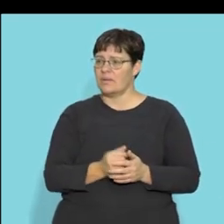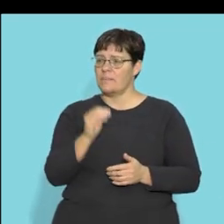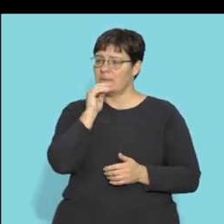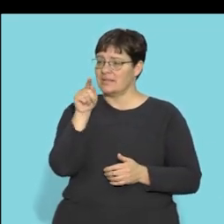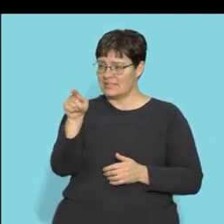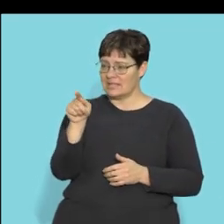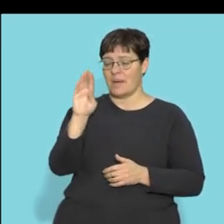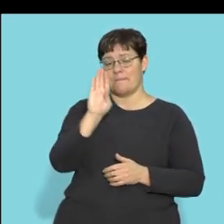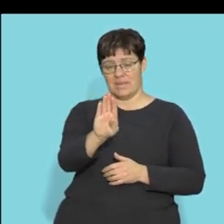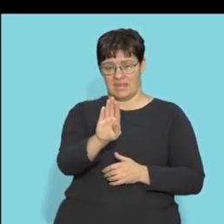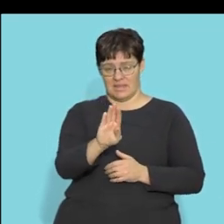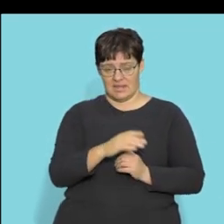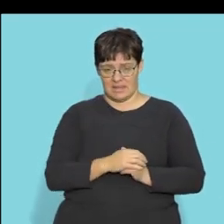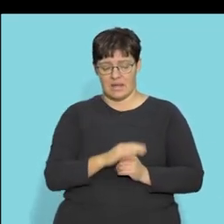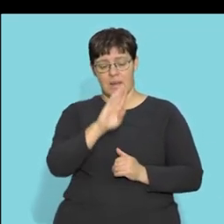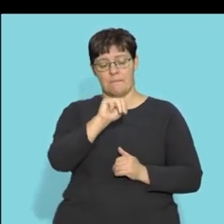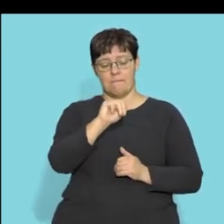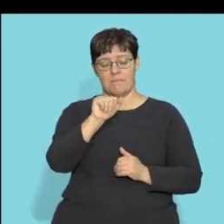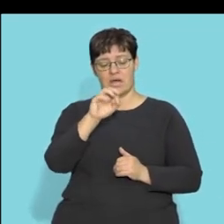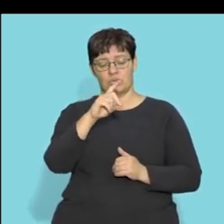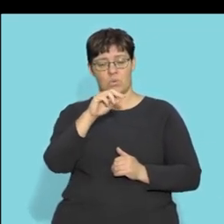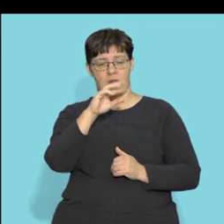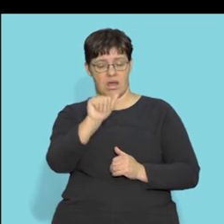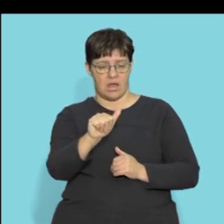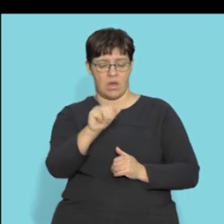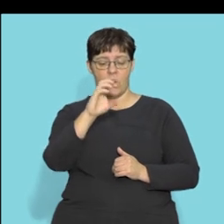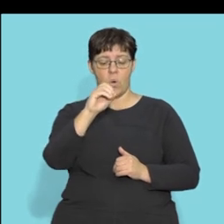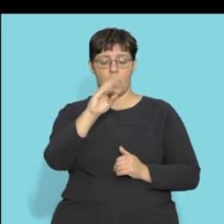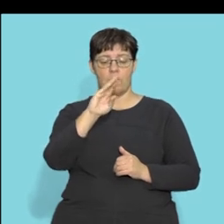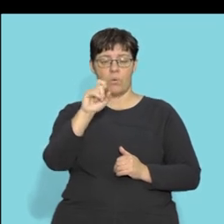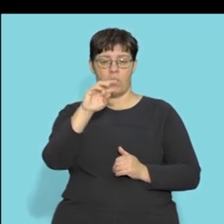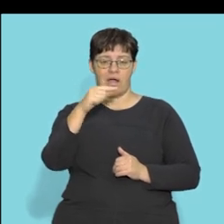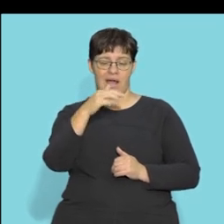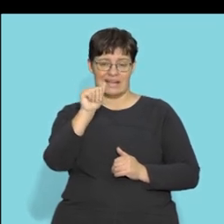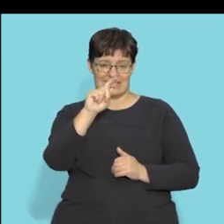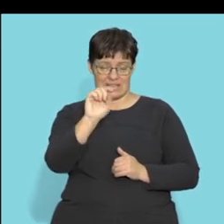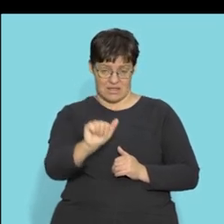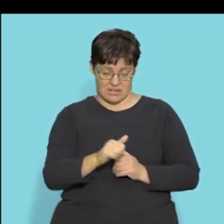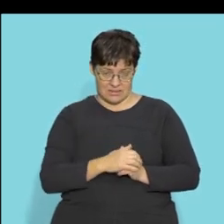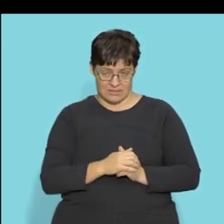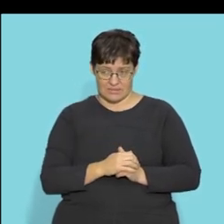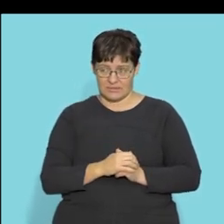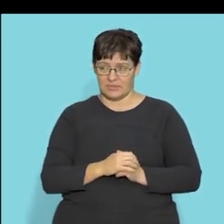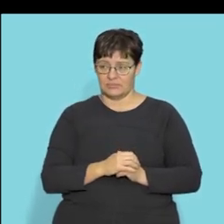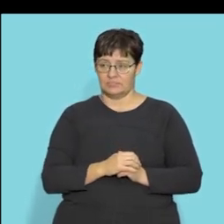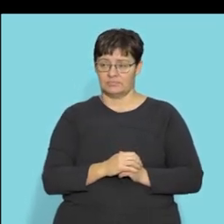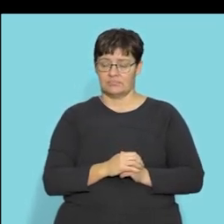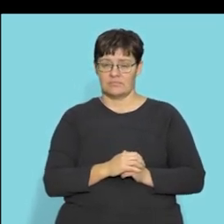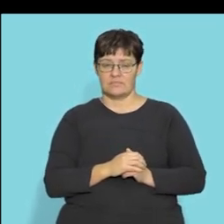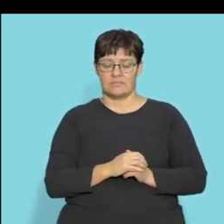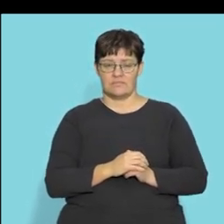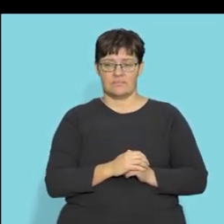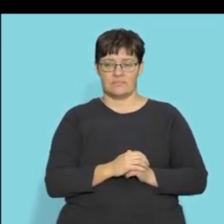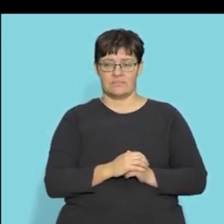but you will be dead and that is our medulla oblongata just below that little bolt there right